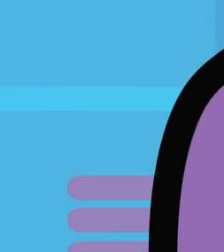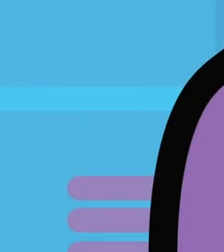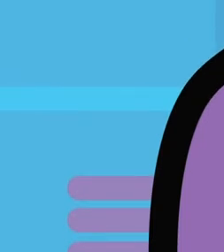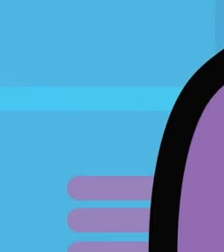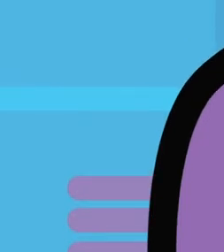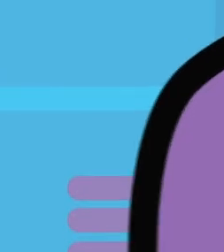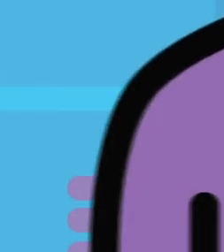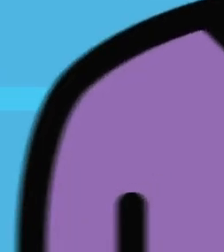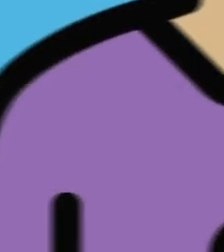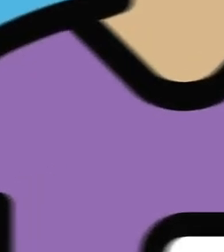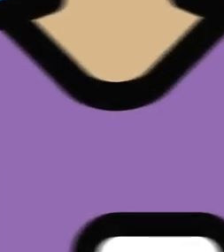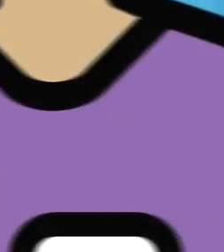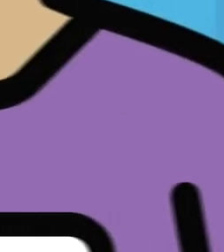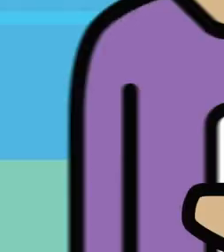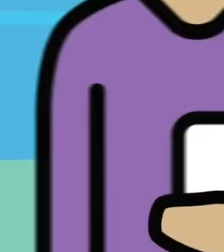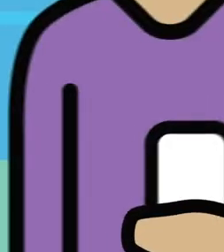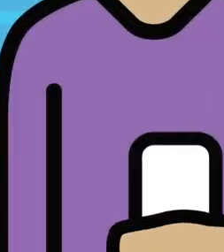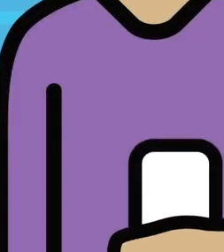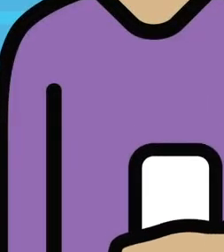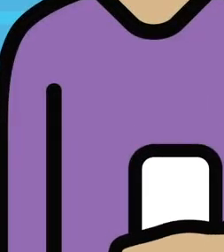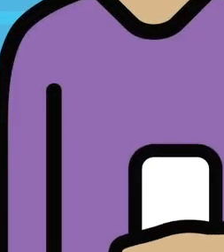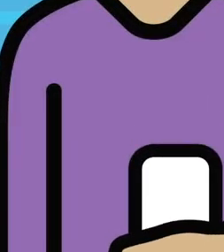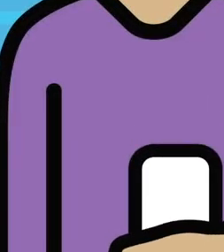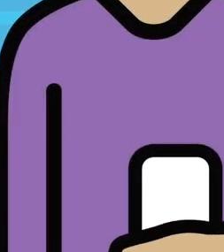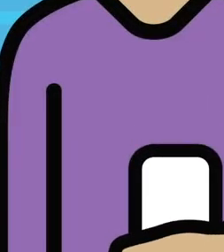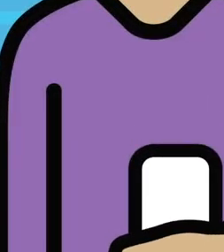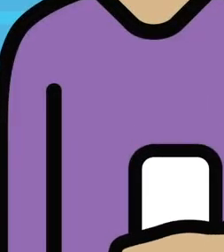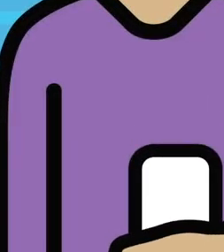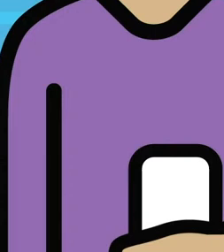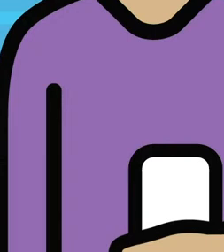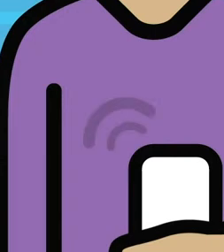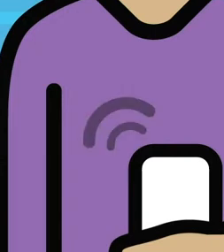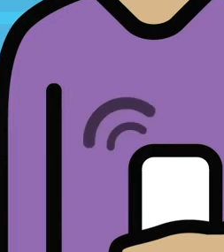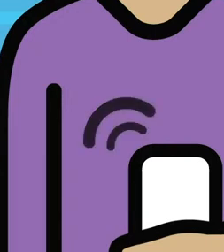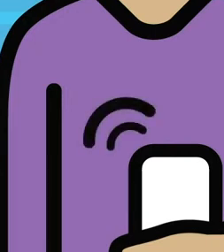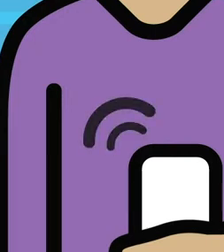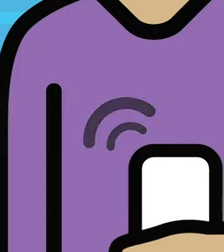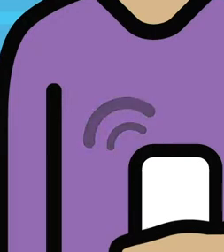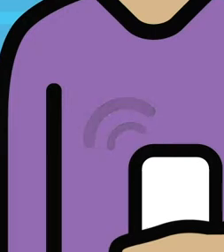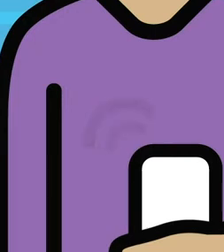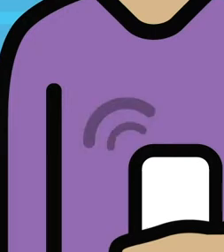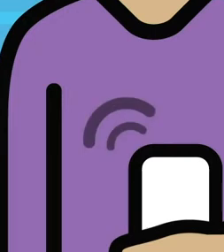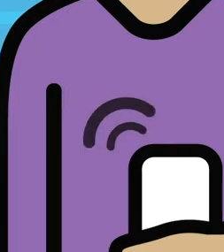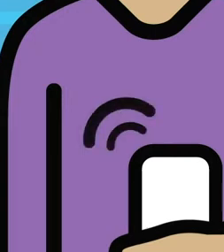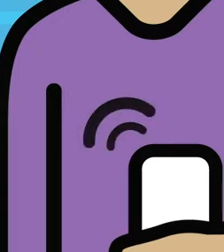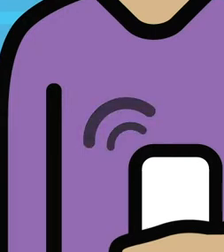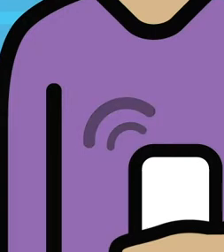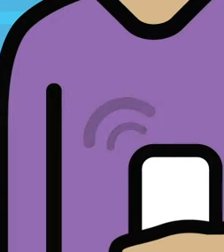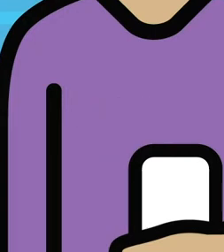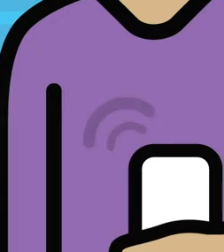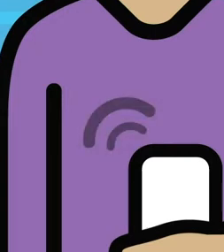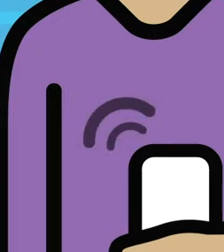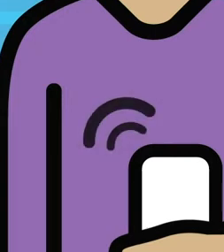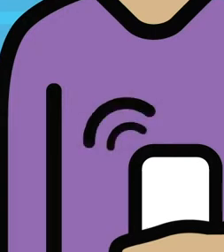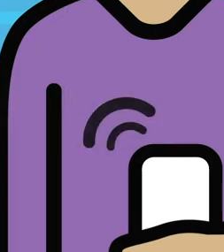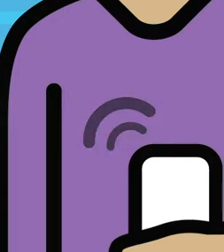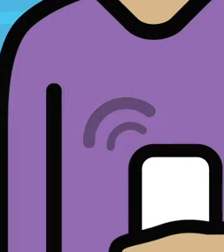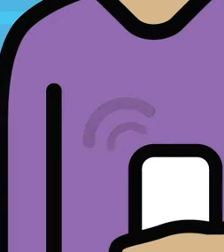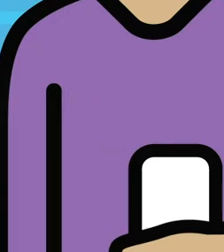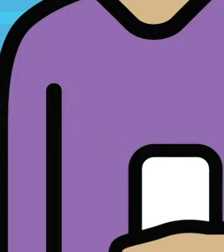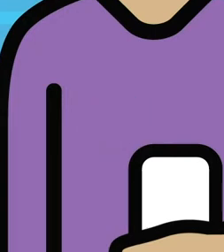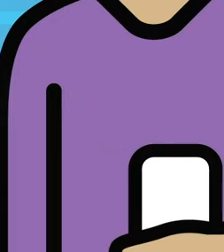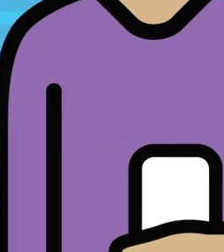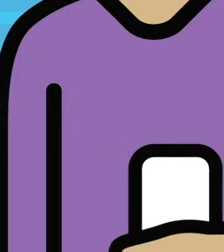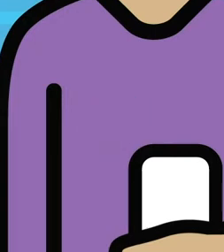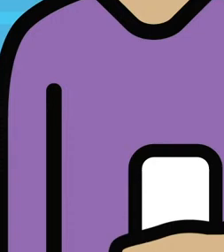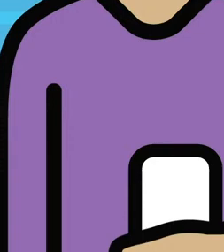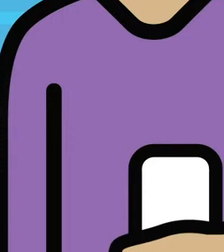They can spread the disease before they have any symptoms. The Government of Canada has developed an app that will let you know if you may have been in contact